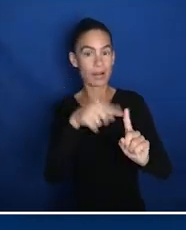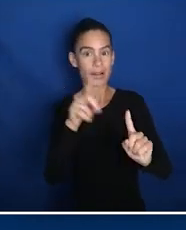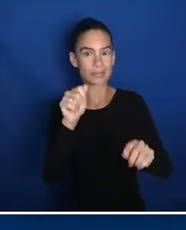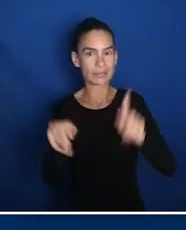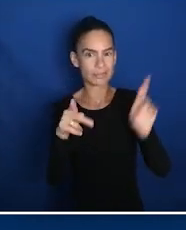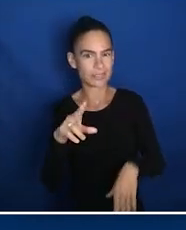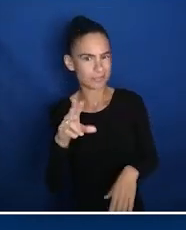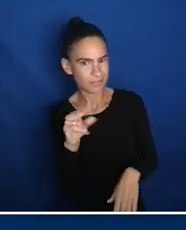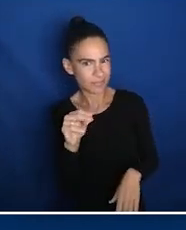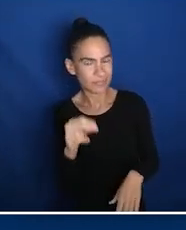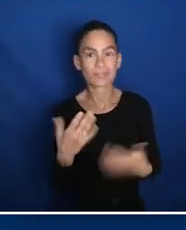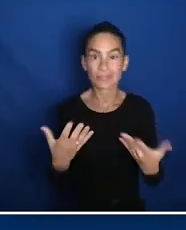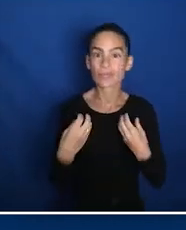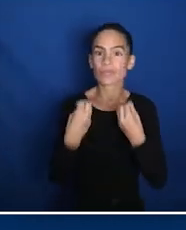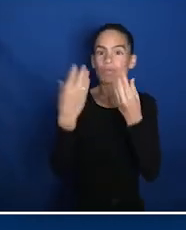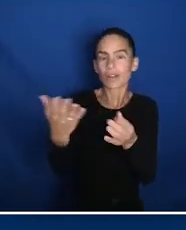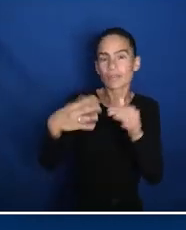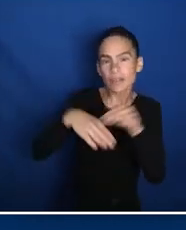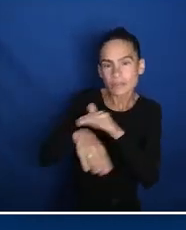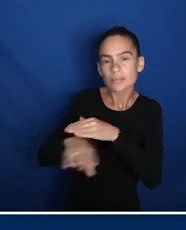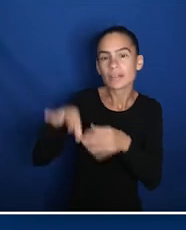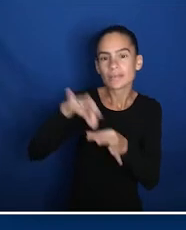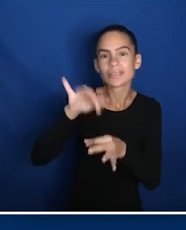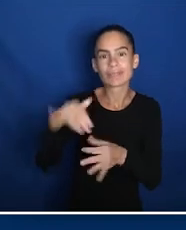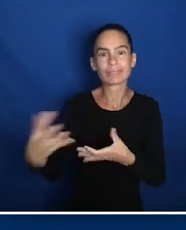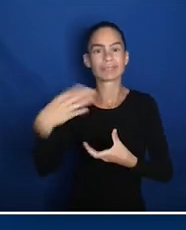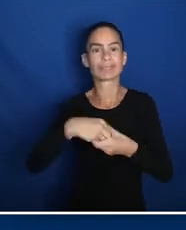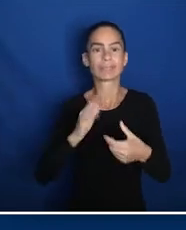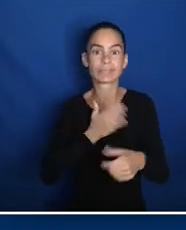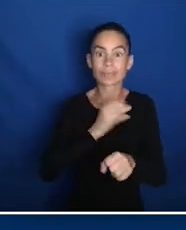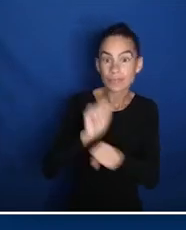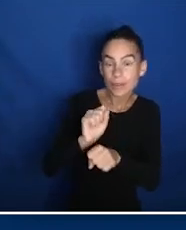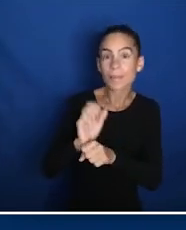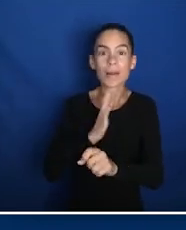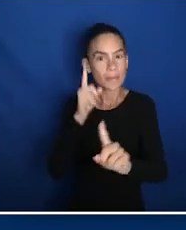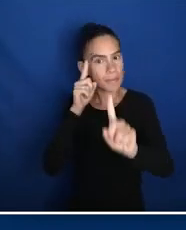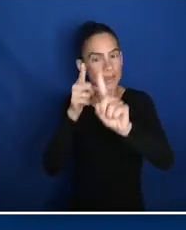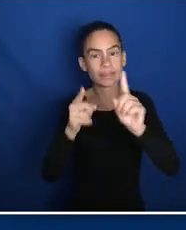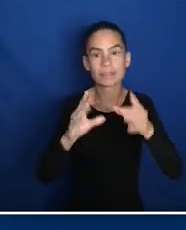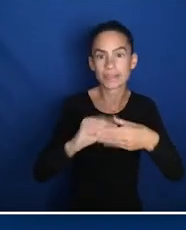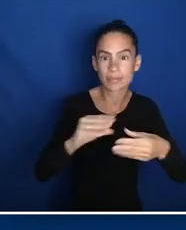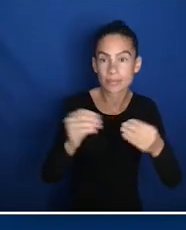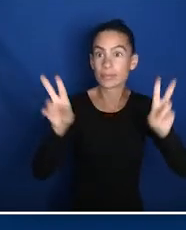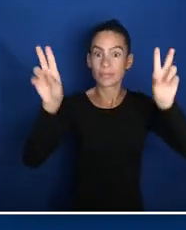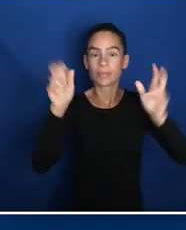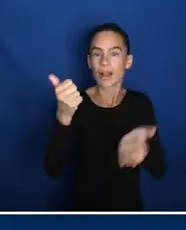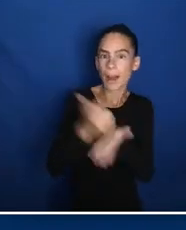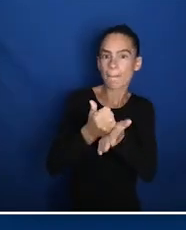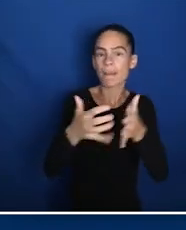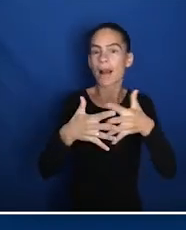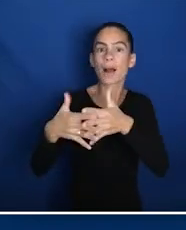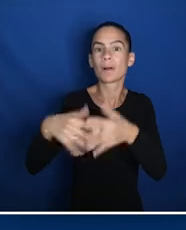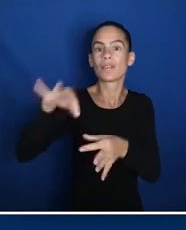Ensuring accessible elections is a part of what we do. That's why we've made it a part of our mission statement. And the Help America Vote Act requires